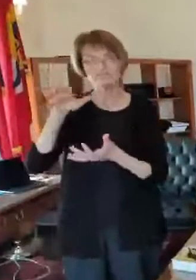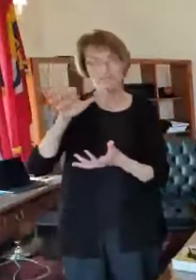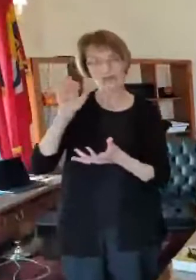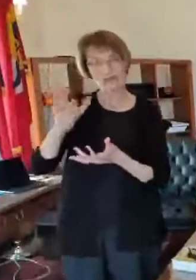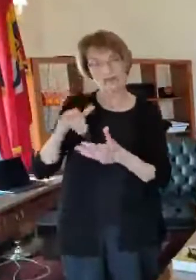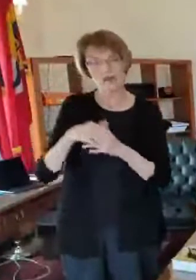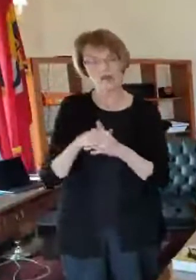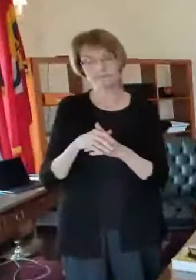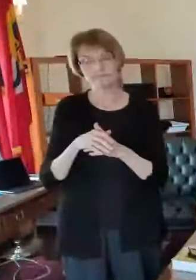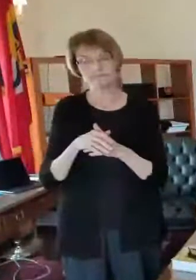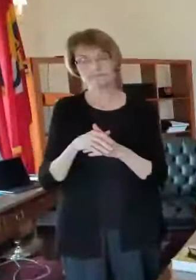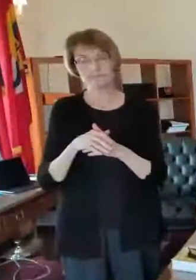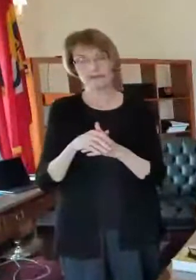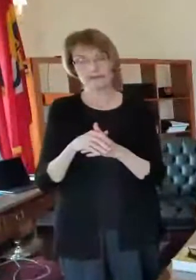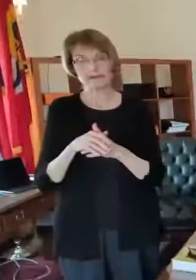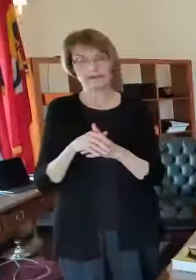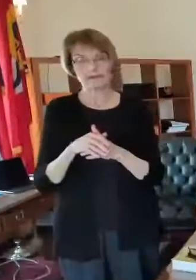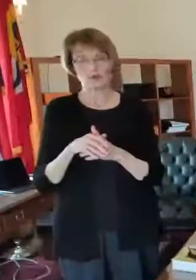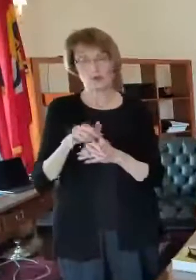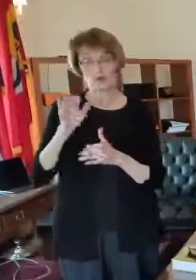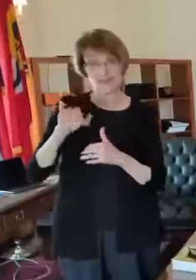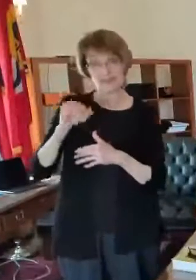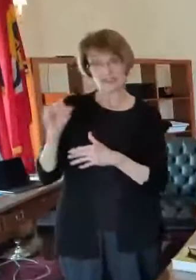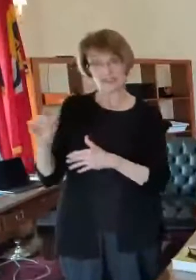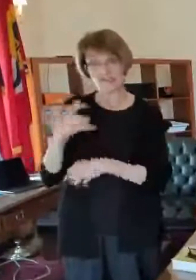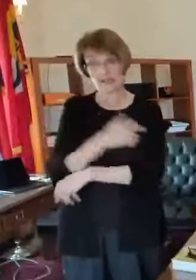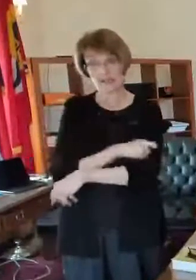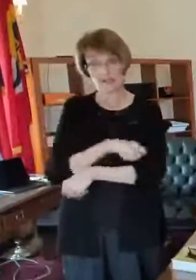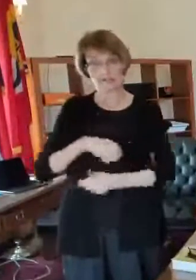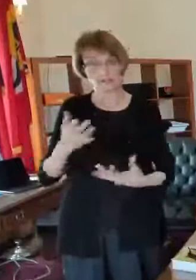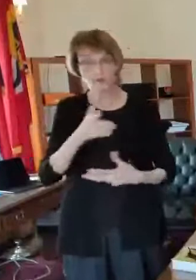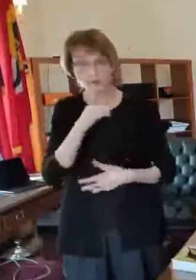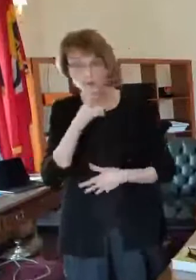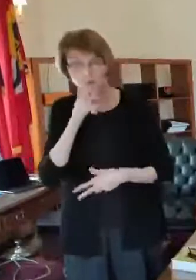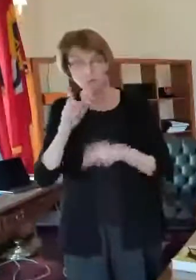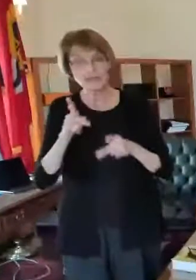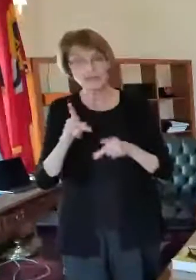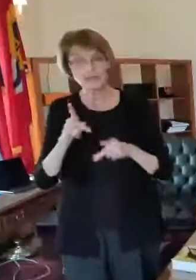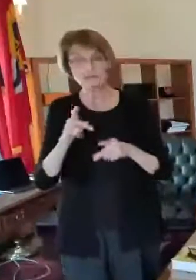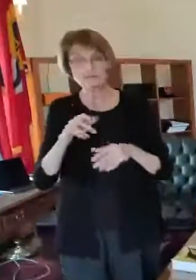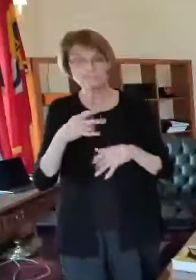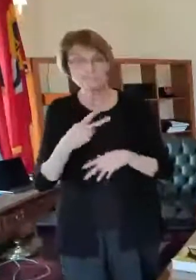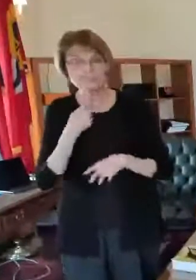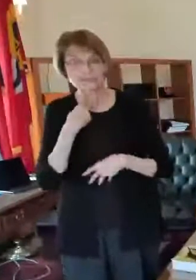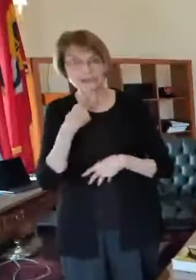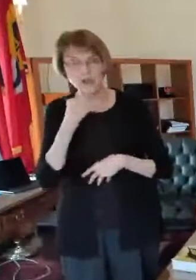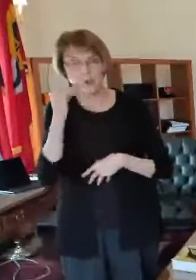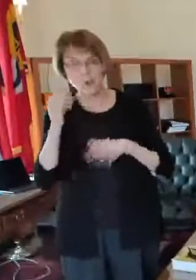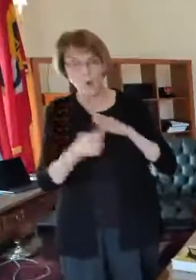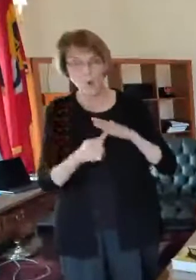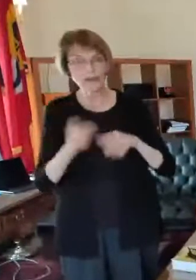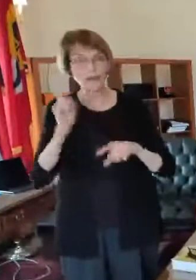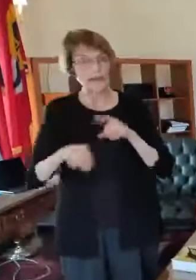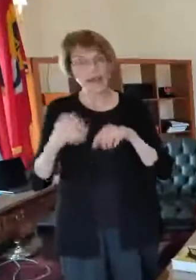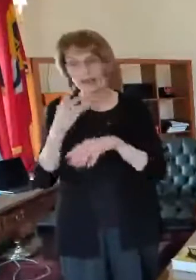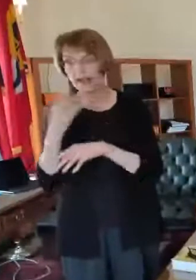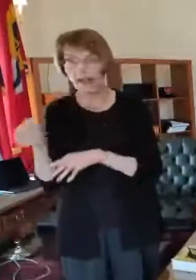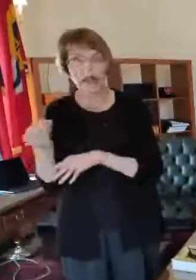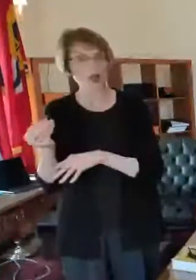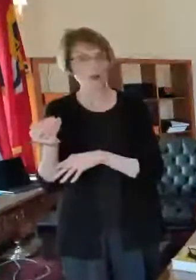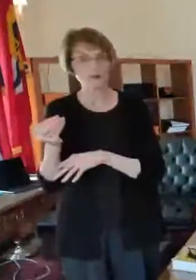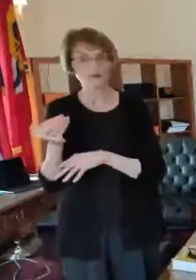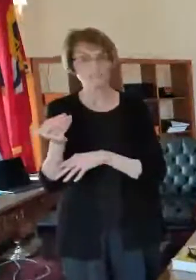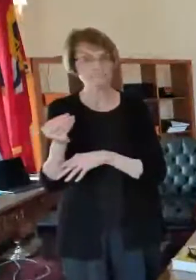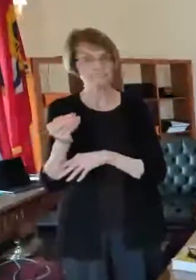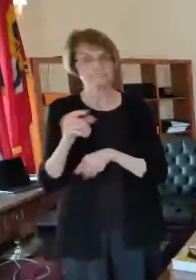high priorities for that are people that are homebound or people that can't get out uh to get